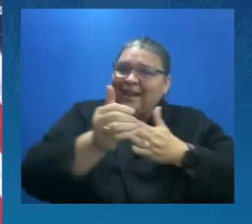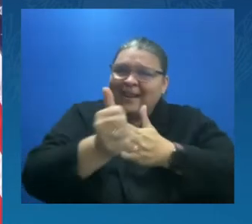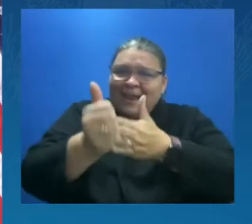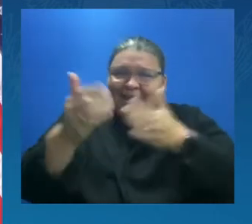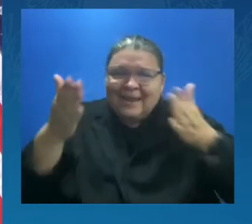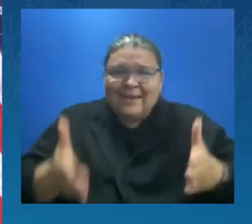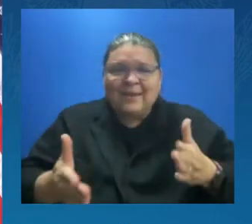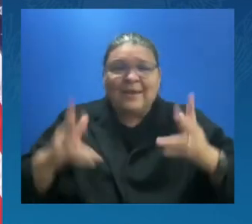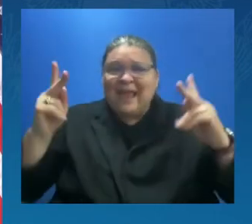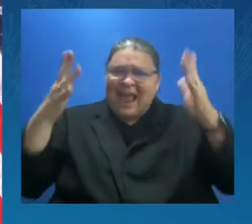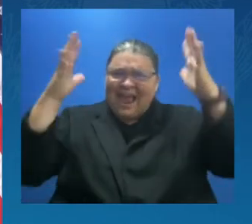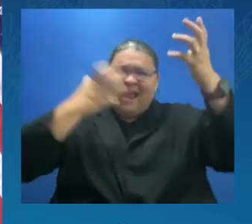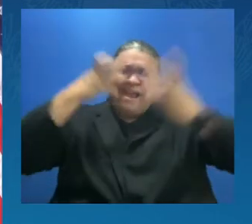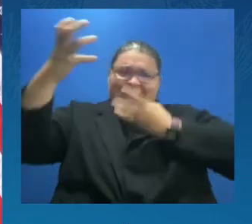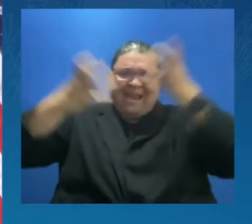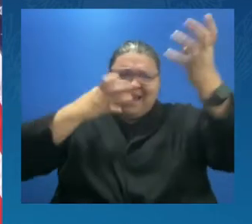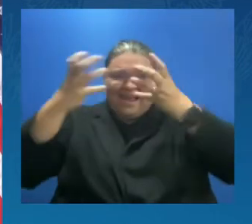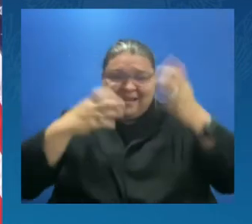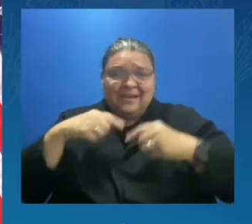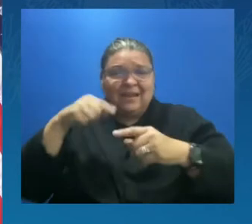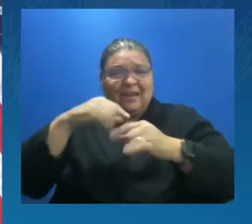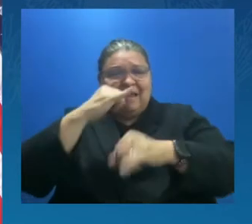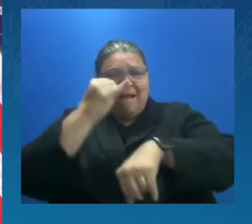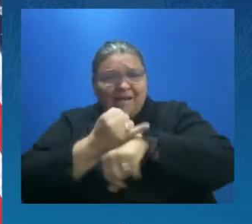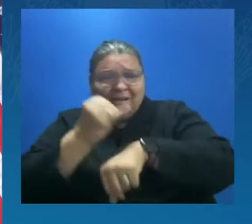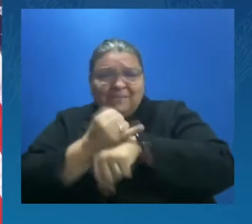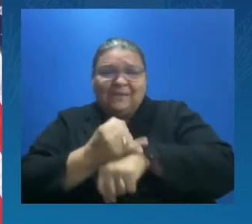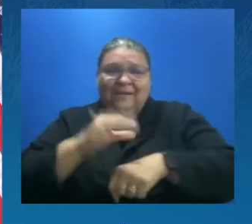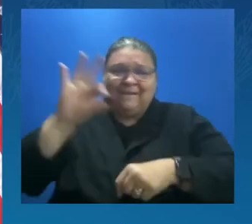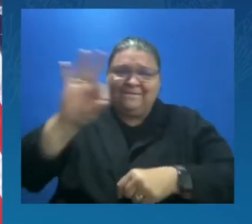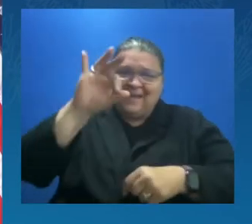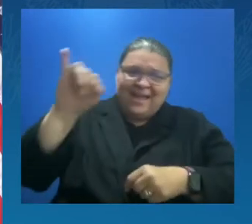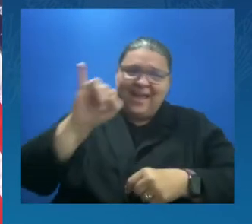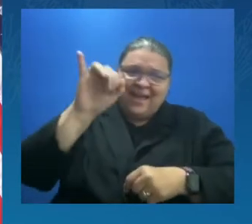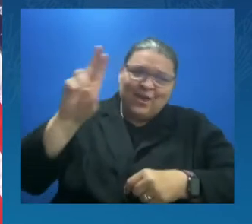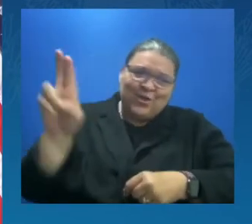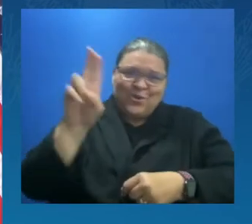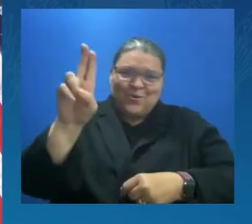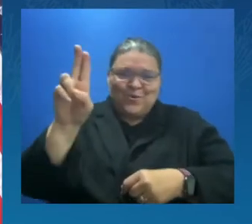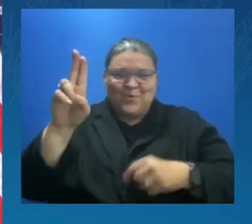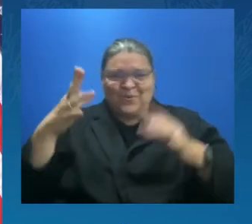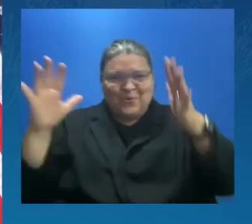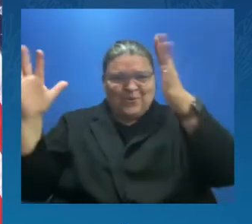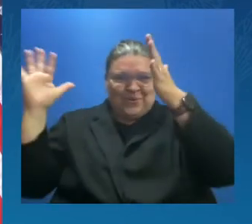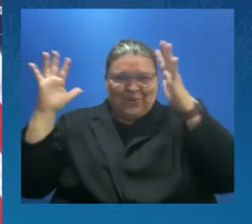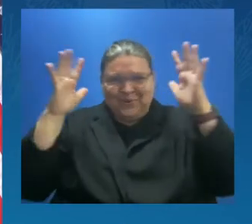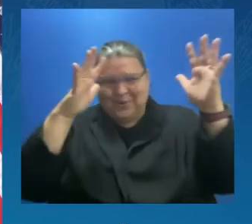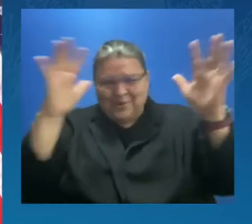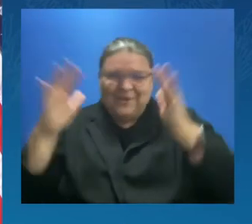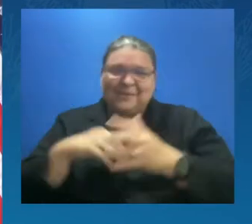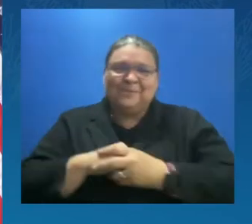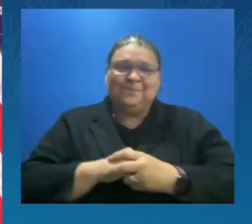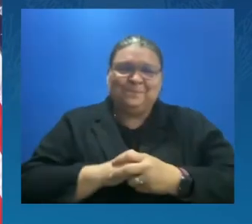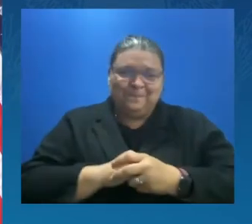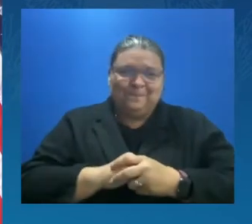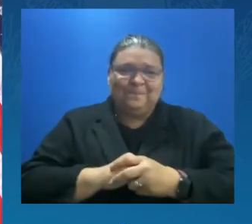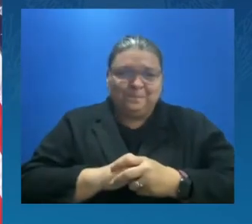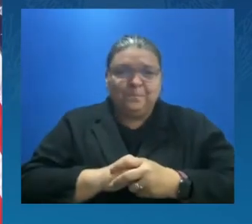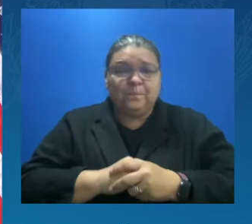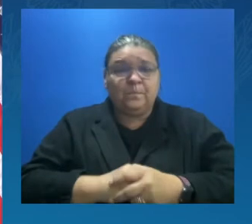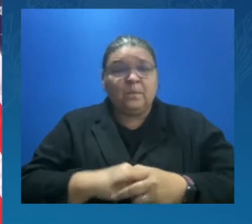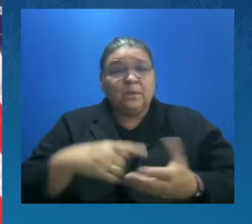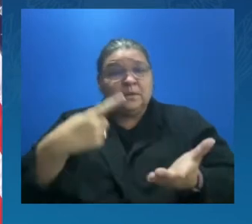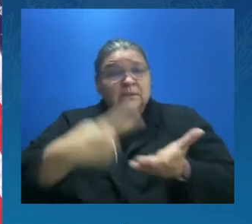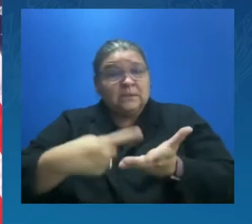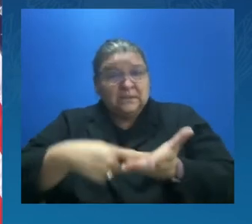of FIU to discuss a very important topic. And I